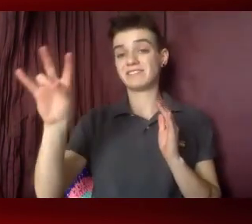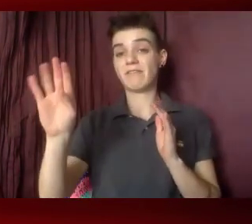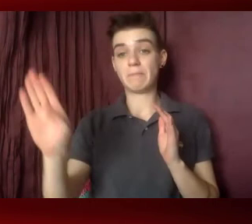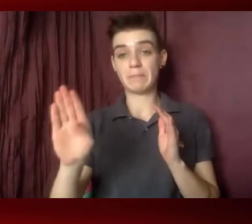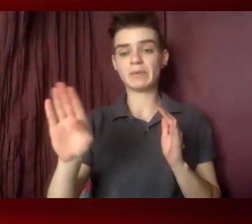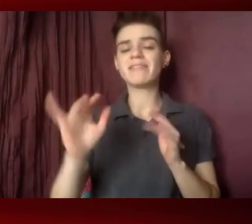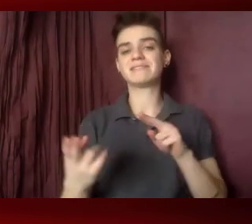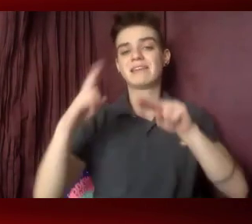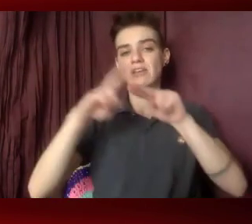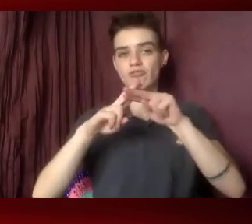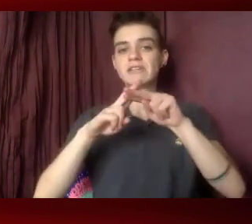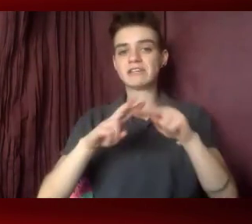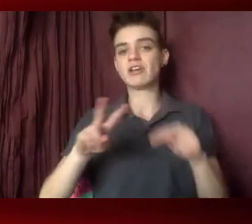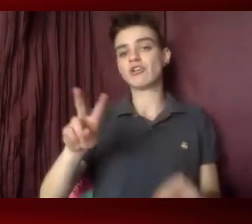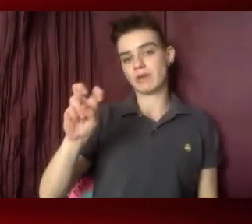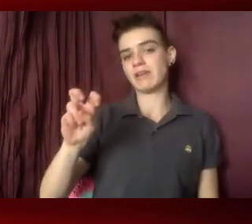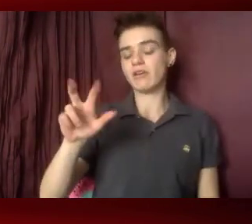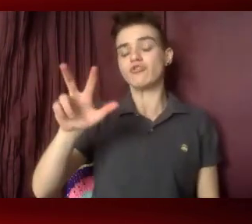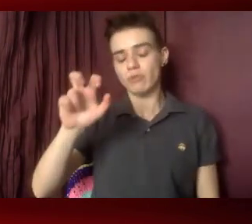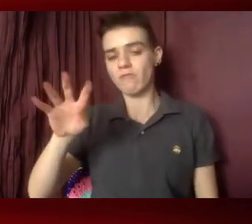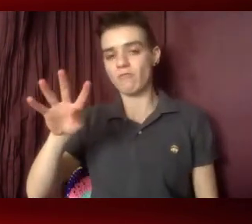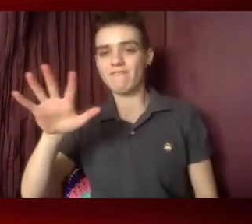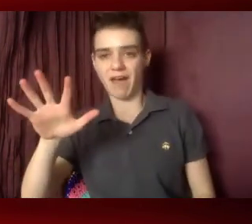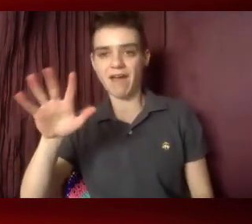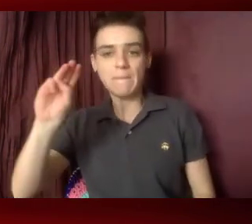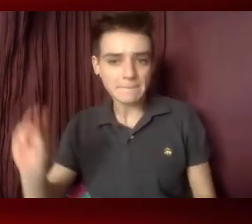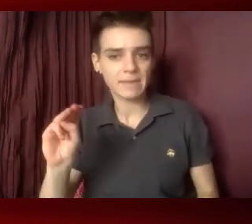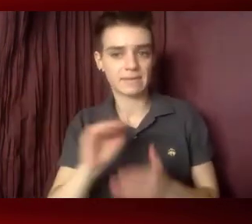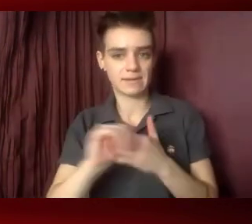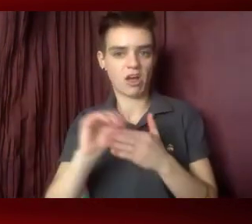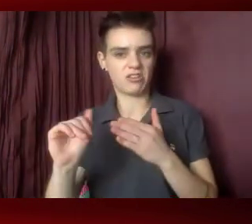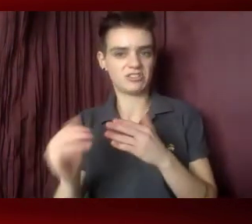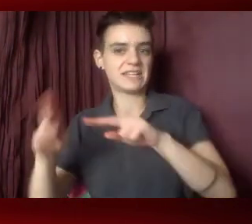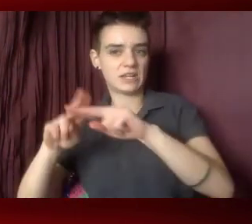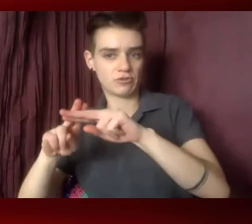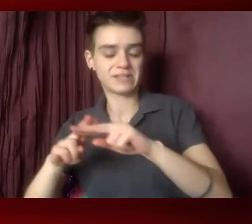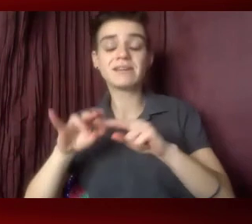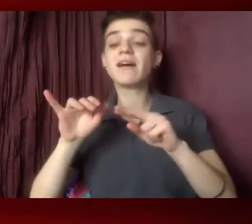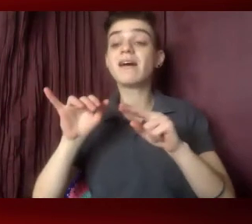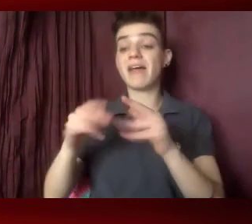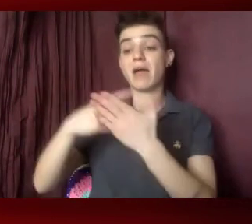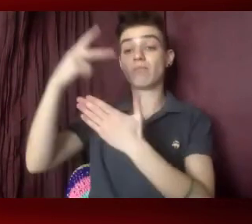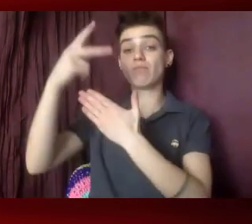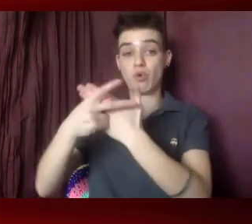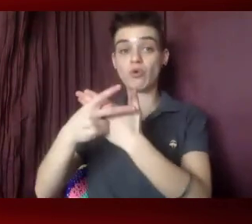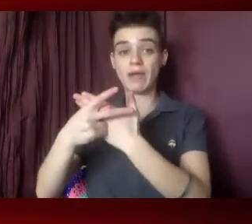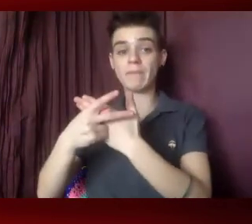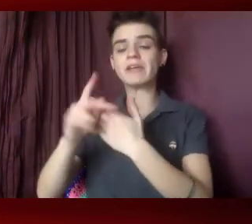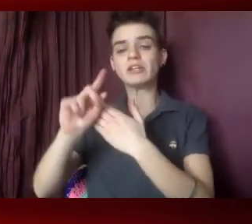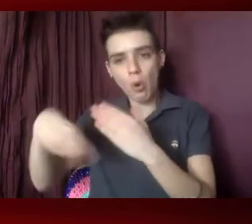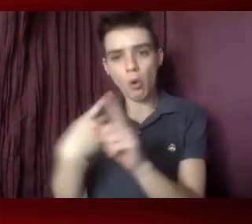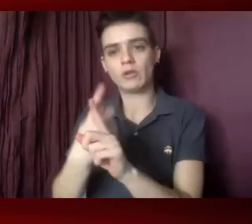$345 million for the Ryan White program. It is a critical program that only serves people living with HIV.